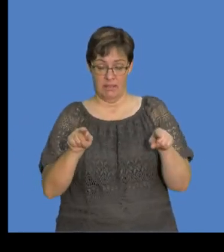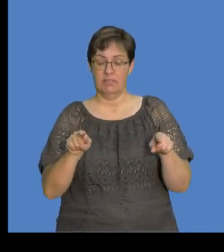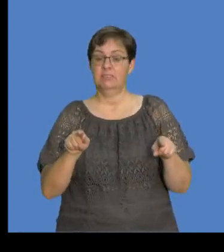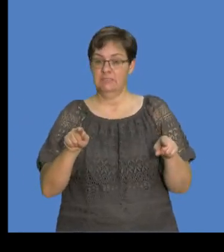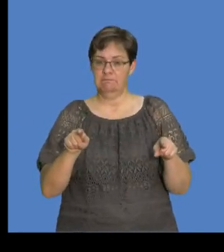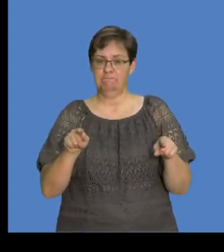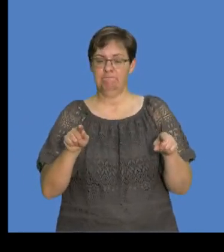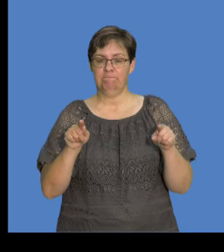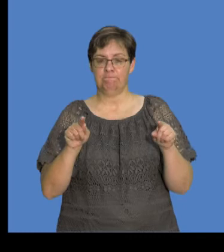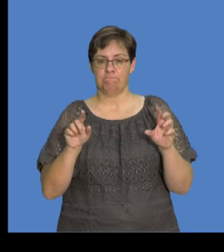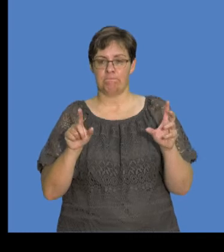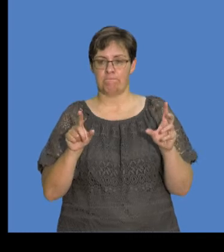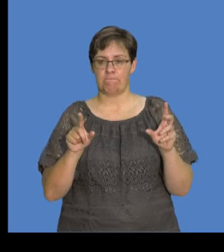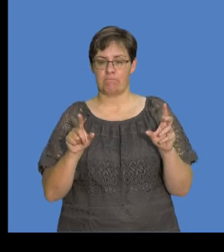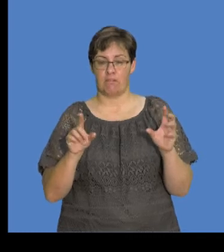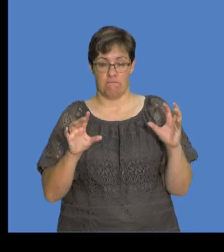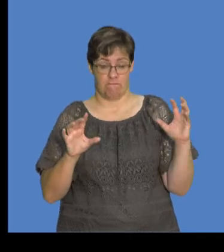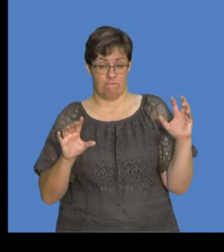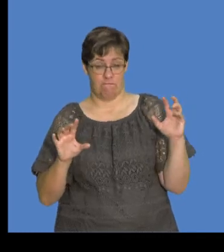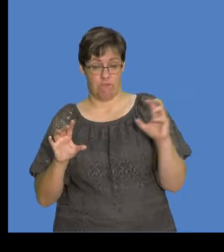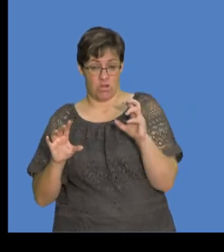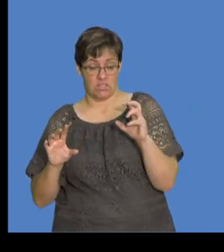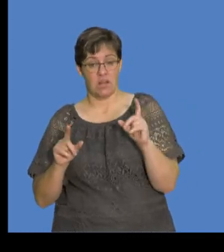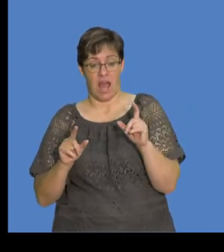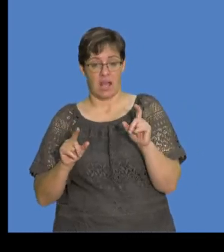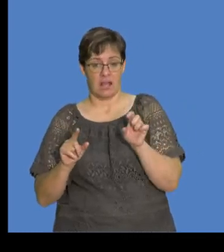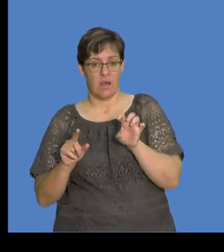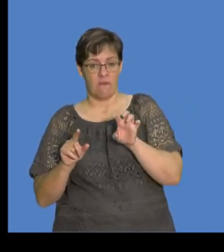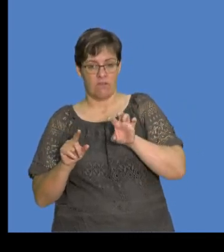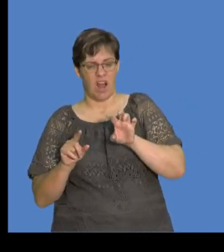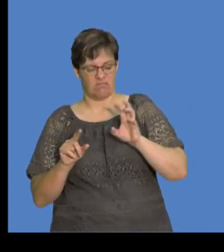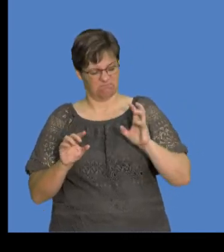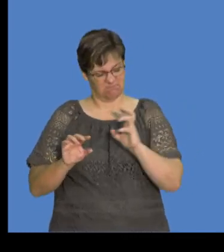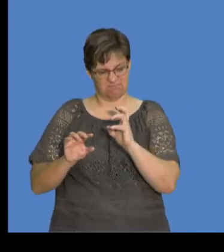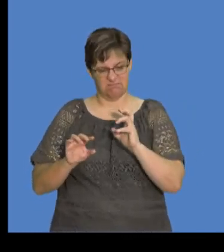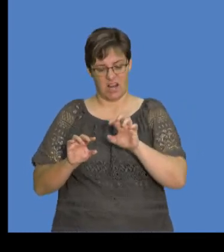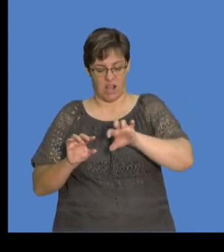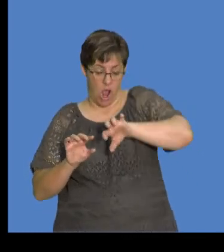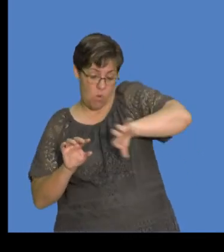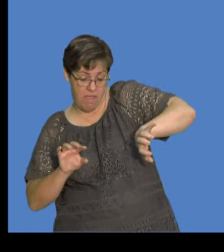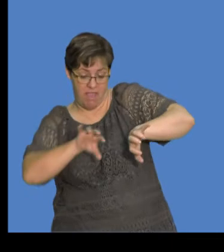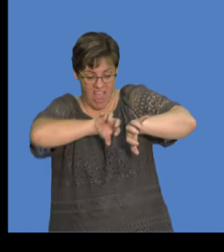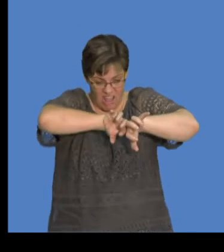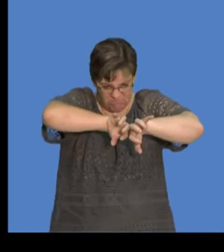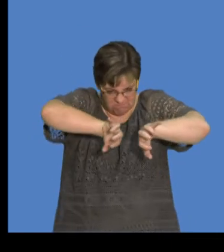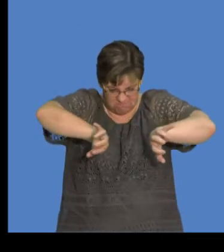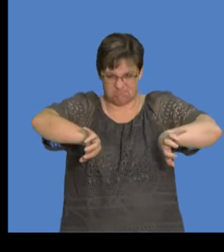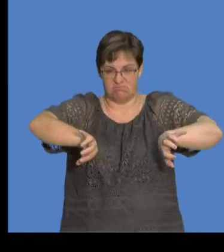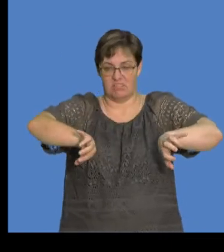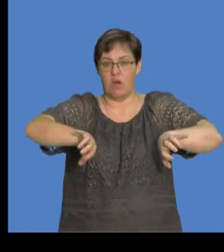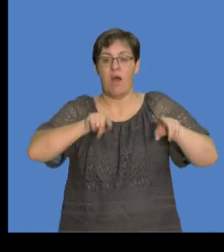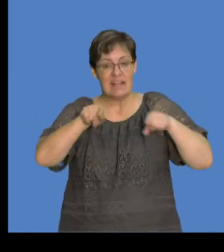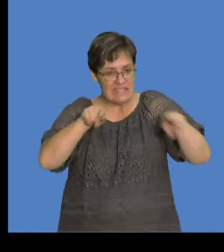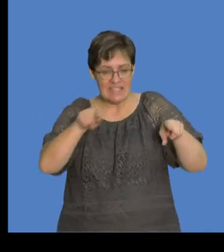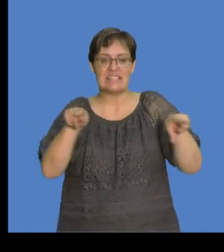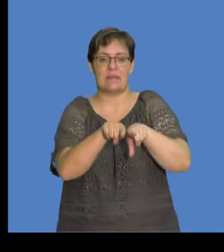exerted by QA on QB is away from it. Why is it so? Because these are actually like